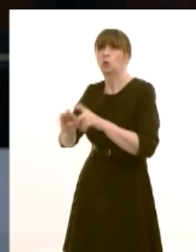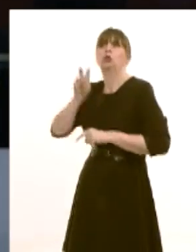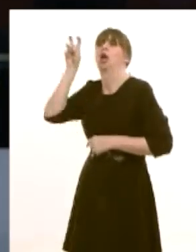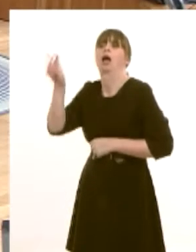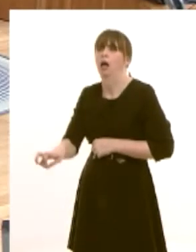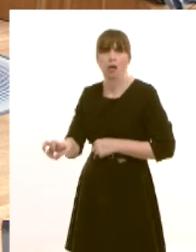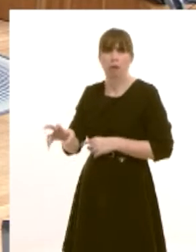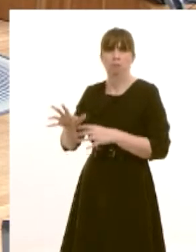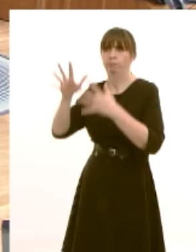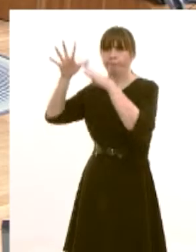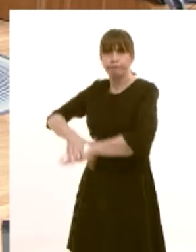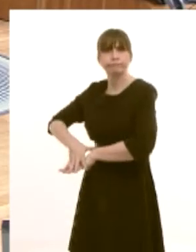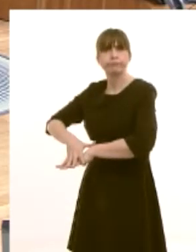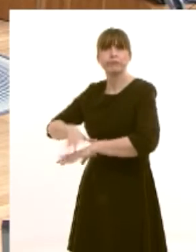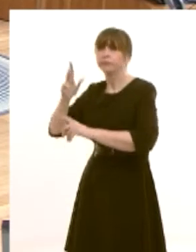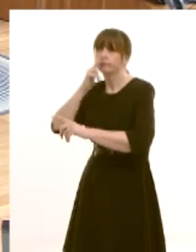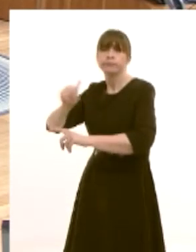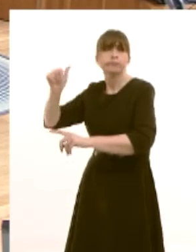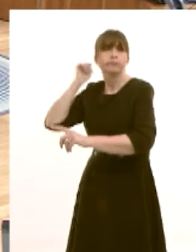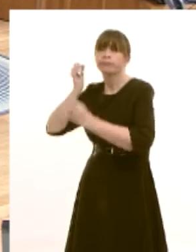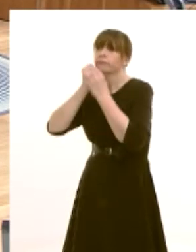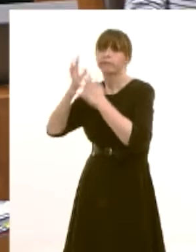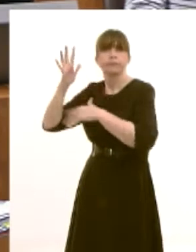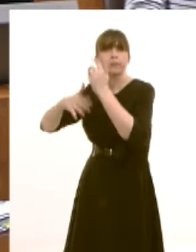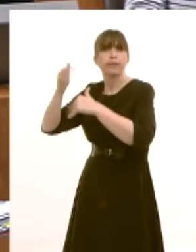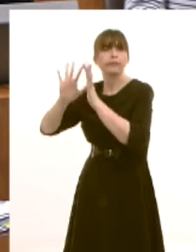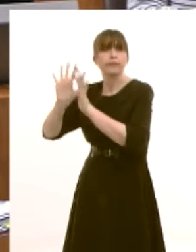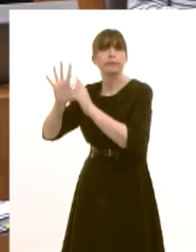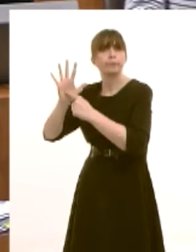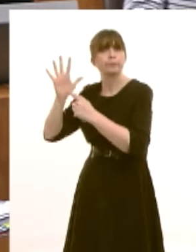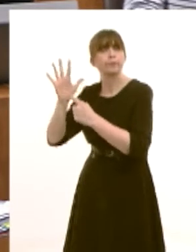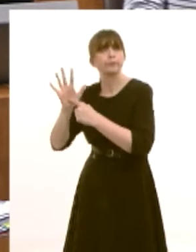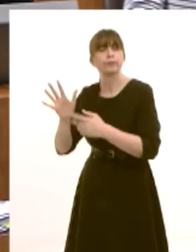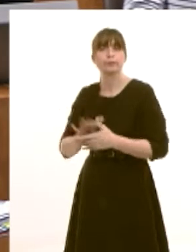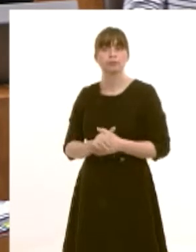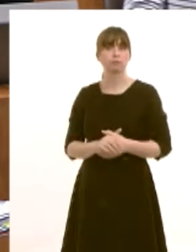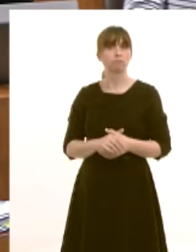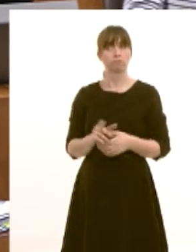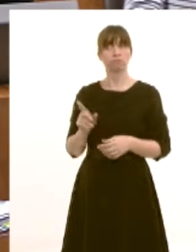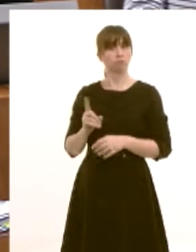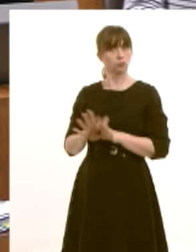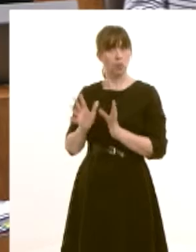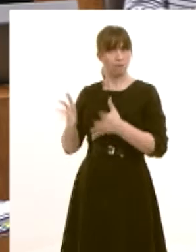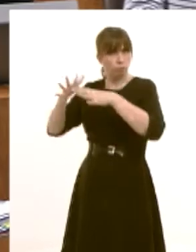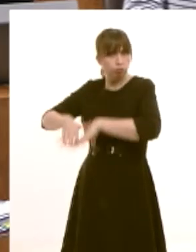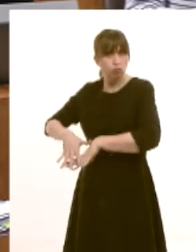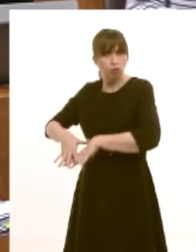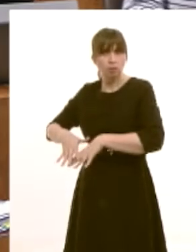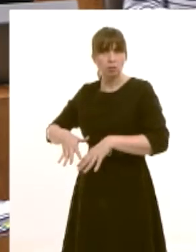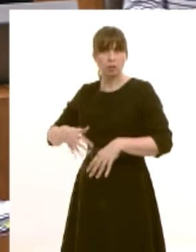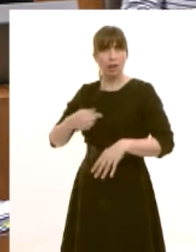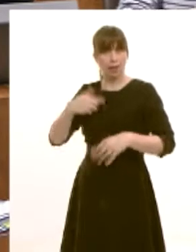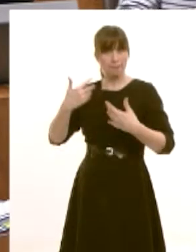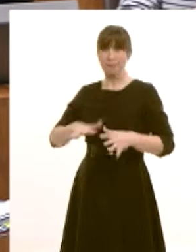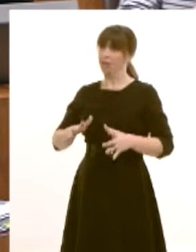to demolition of this historic building well they don't have to do that and i have stood outside